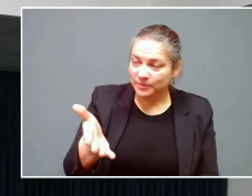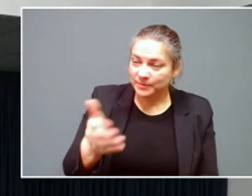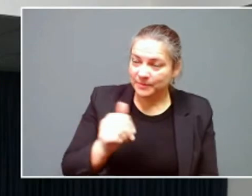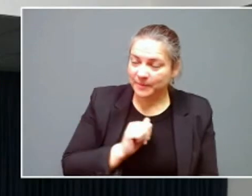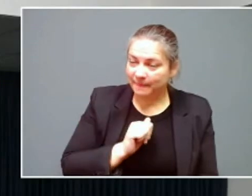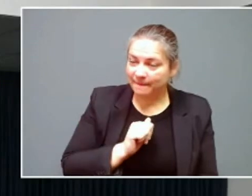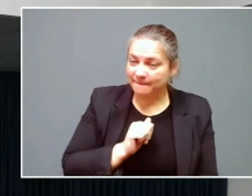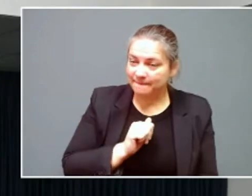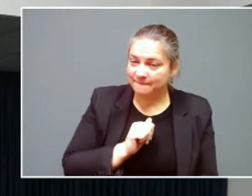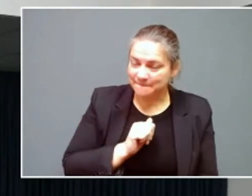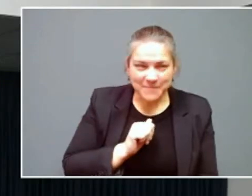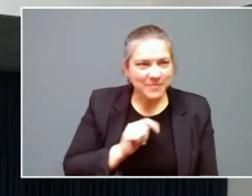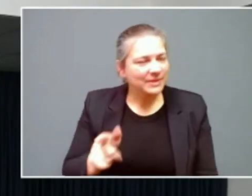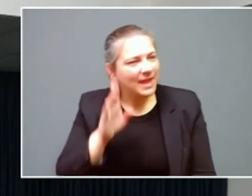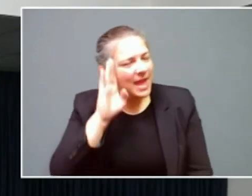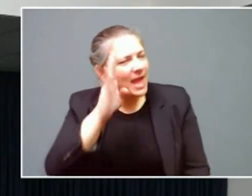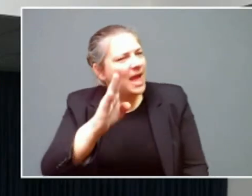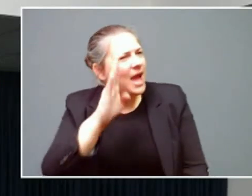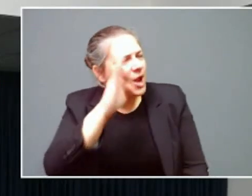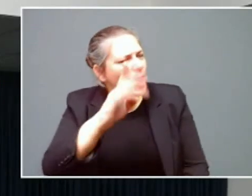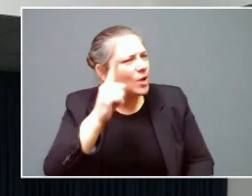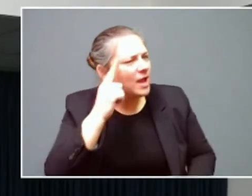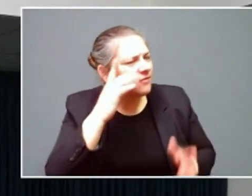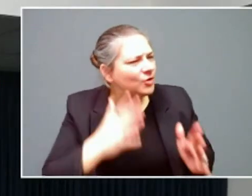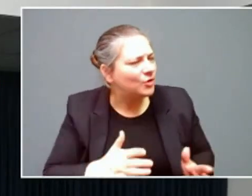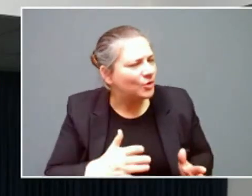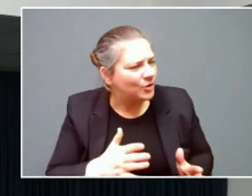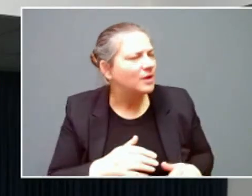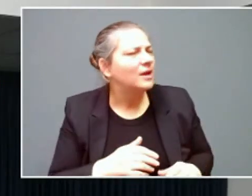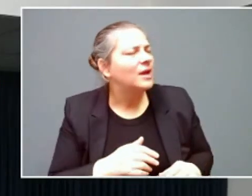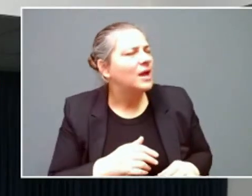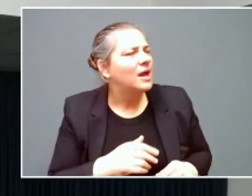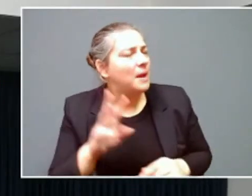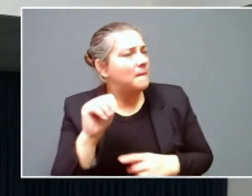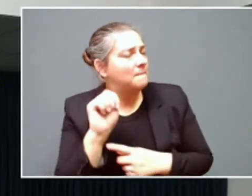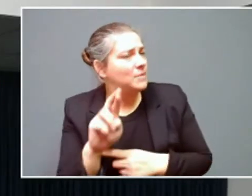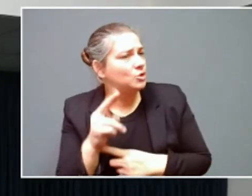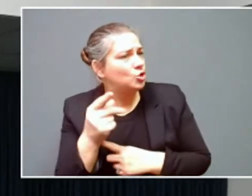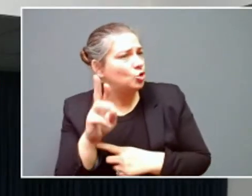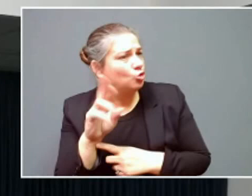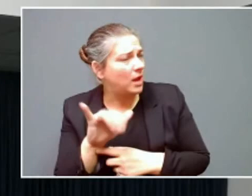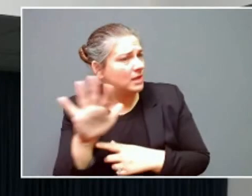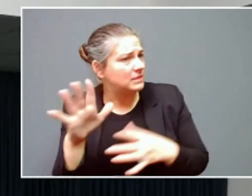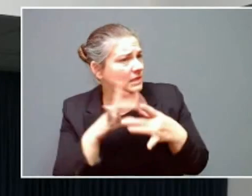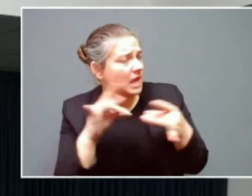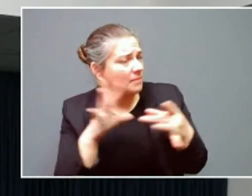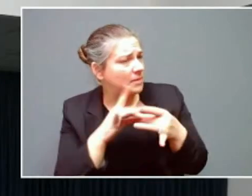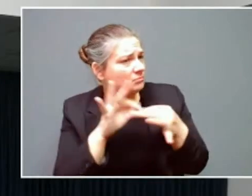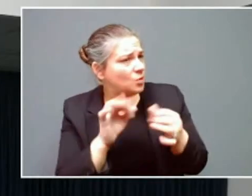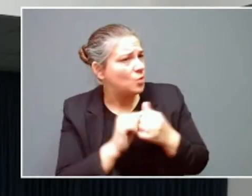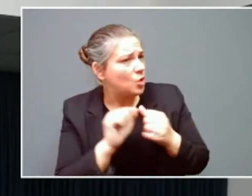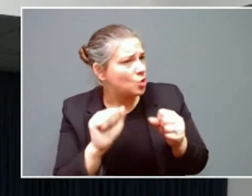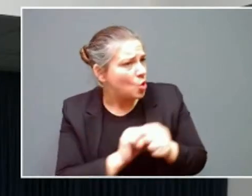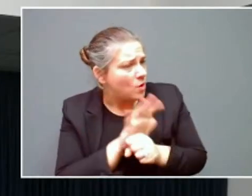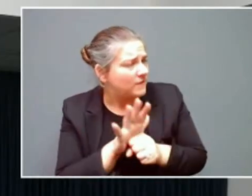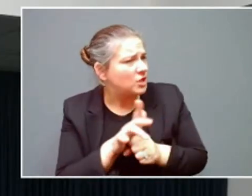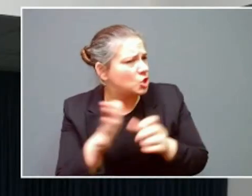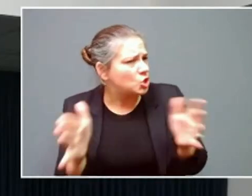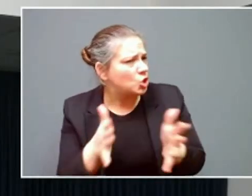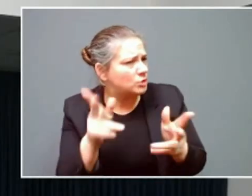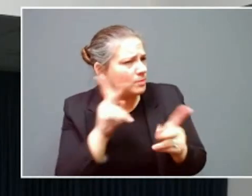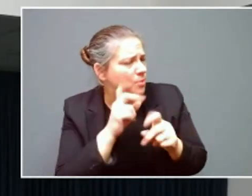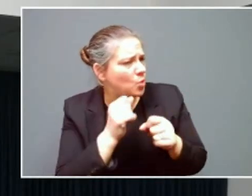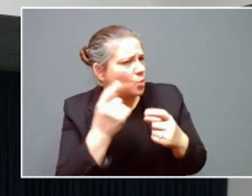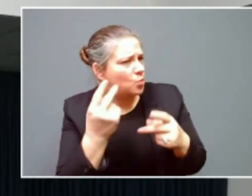Hi, Governor. So, Mr. Grace, comments about COVID and encouraging people to wear masks sort of